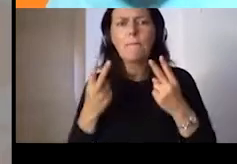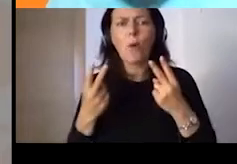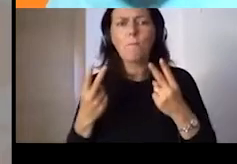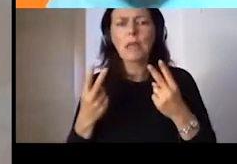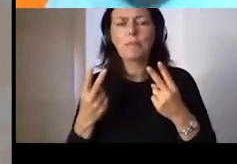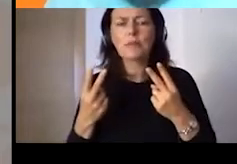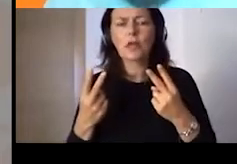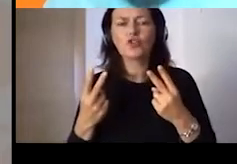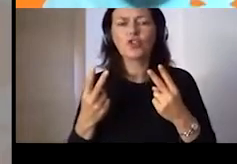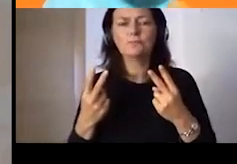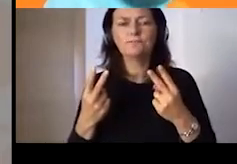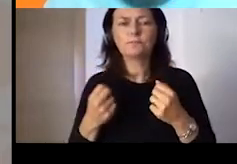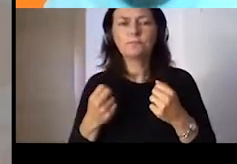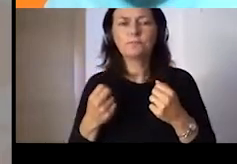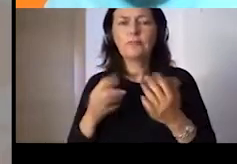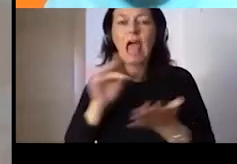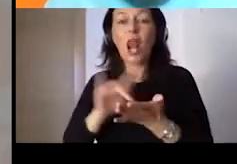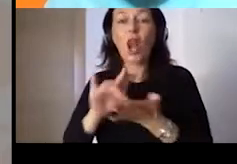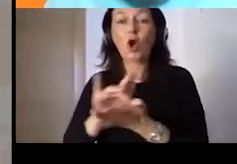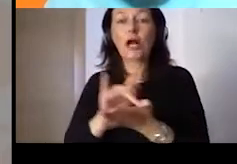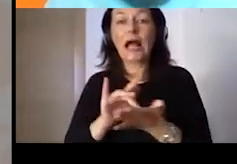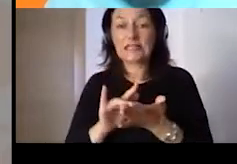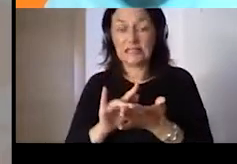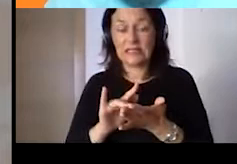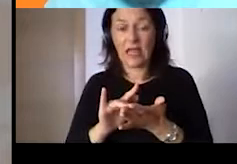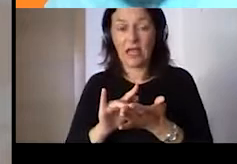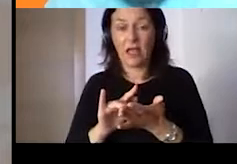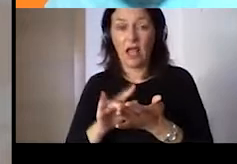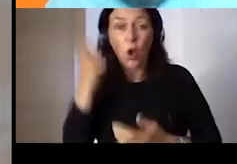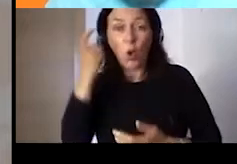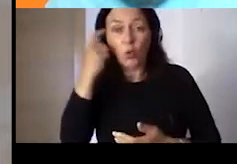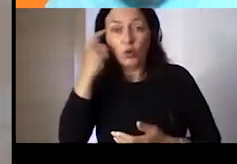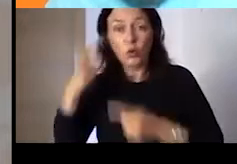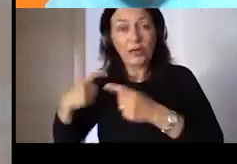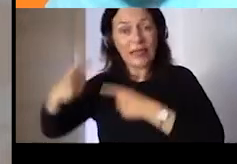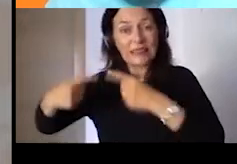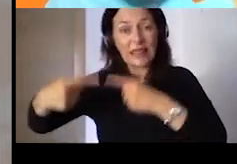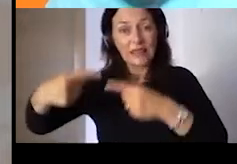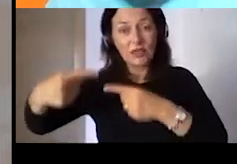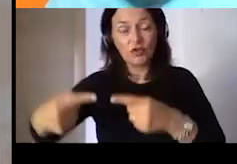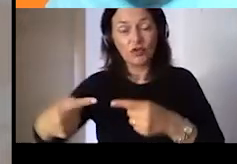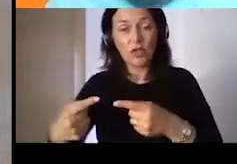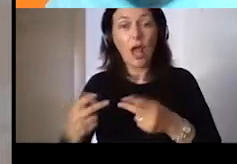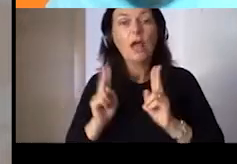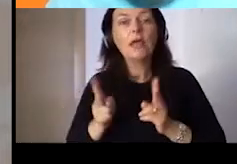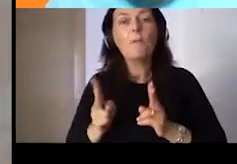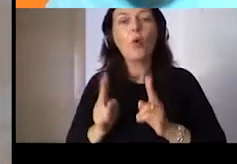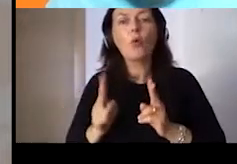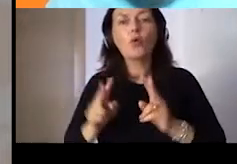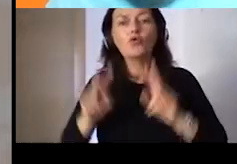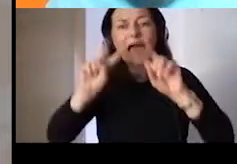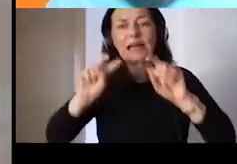sites can be explored in augmented reality with history from the past.